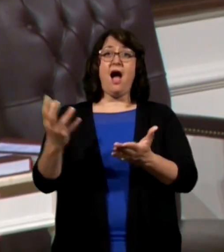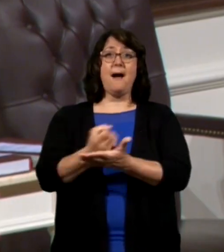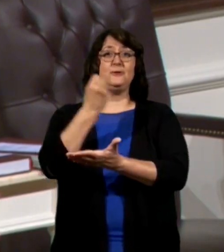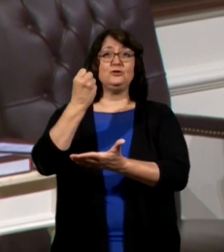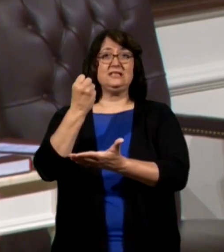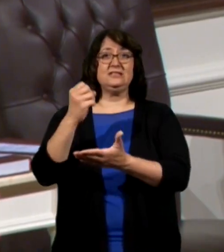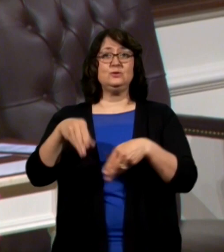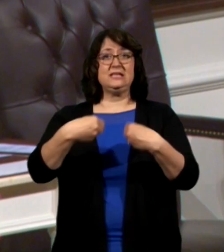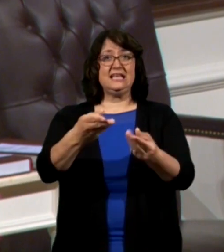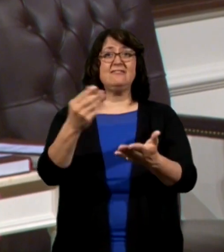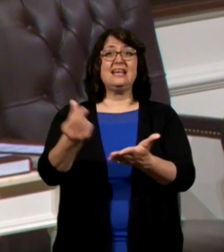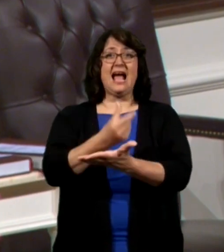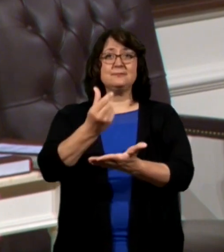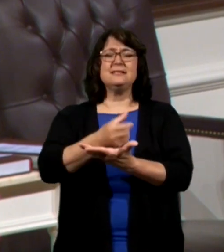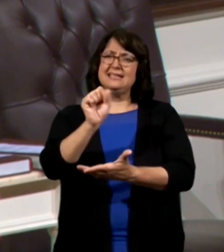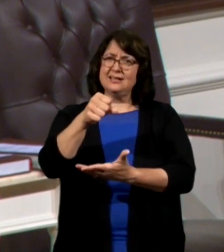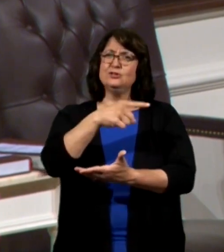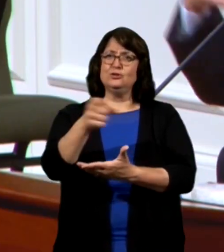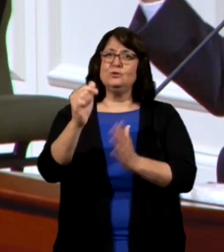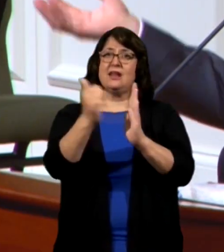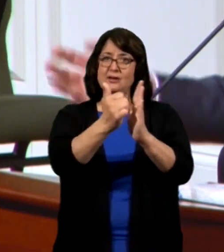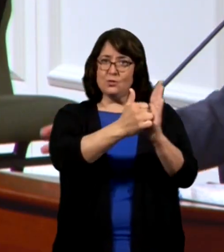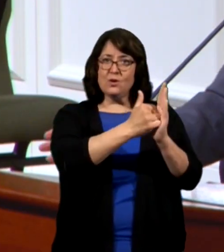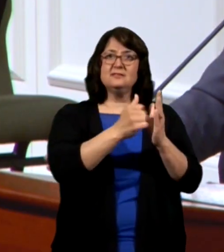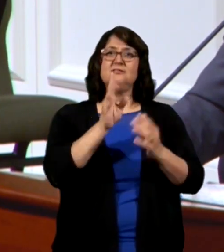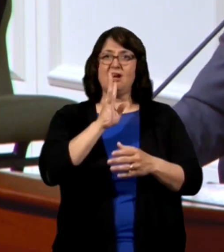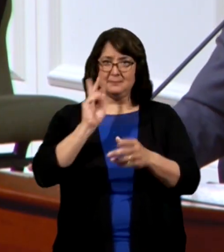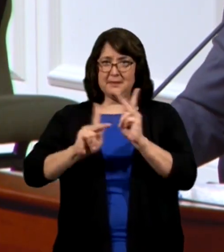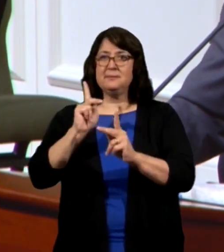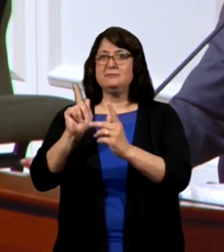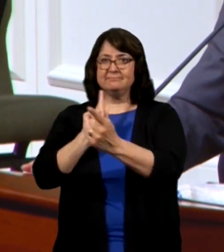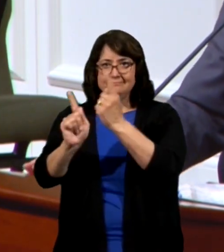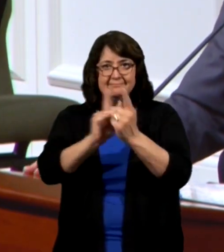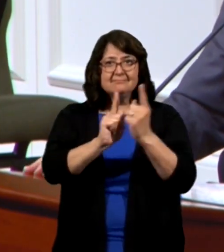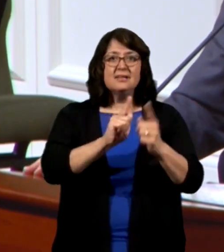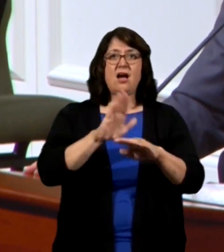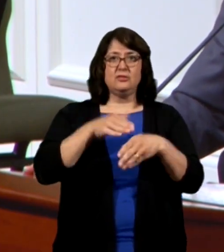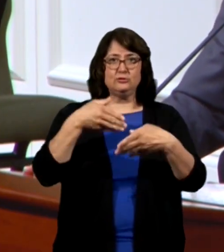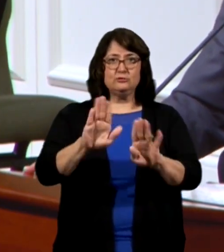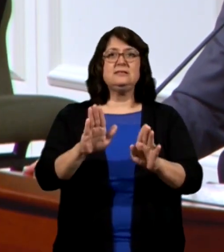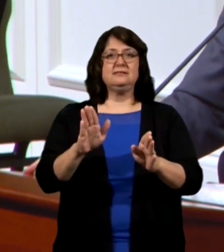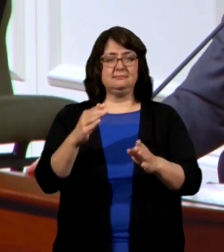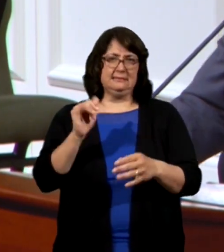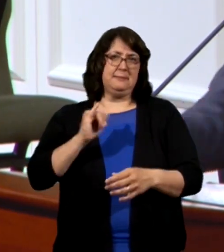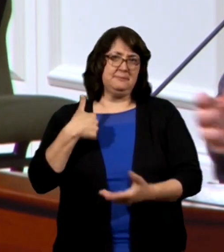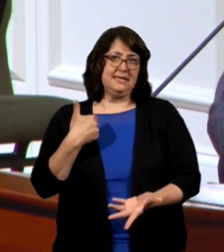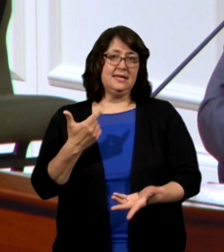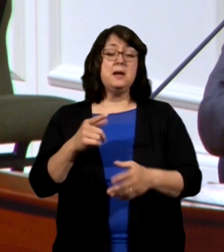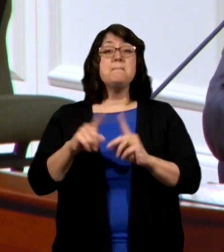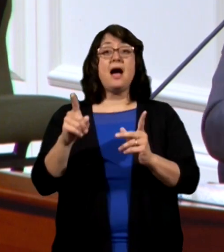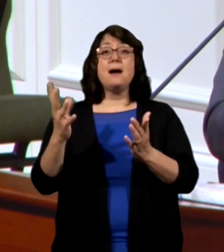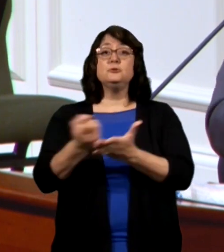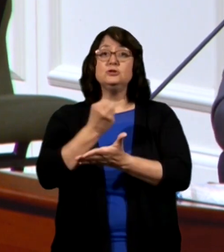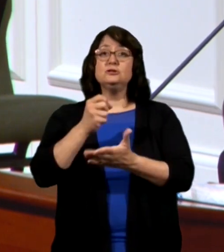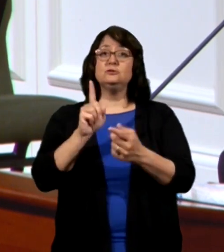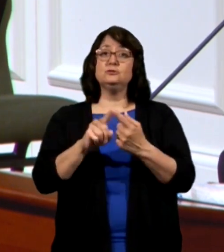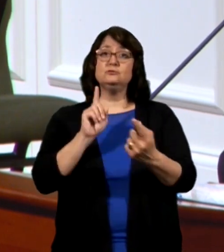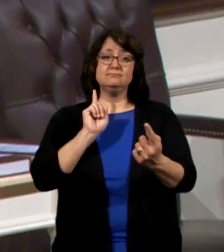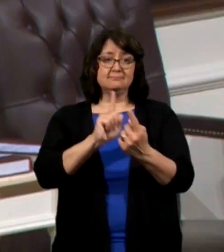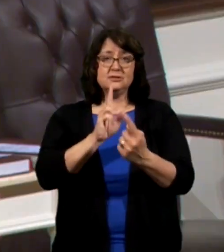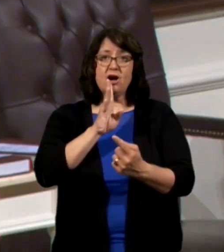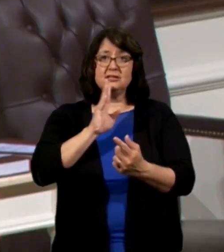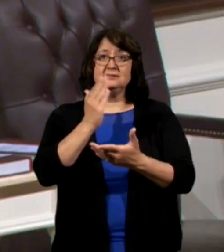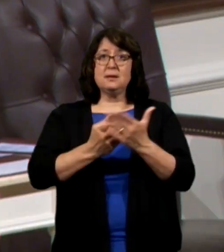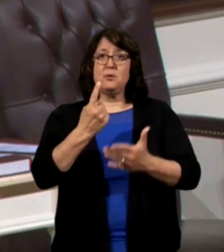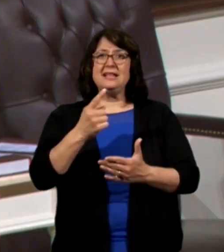Opportunities to give the gospel. Yes, you knock doors and talk to people on the street just like me. But opportunities to talk to someone is